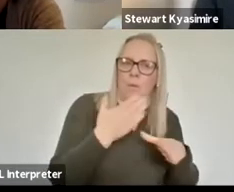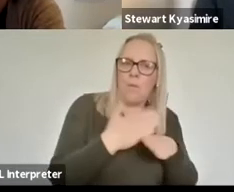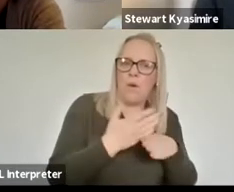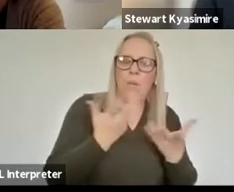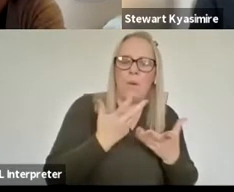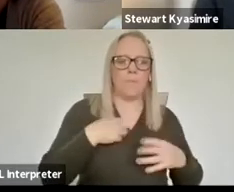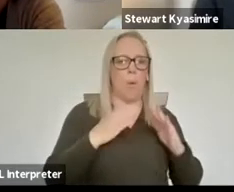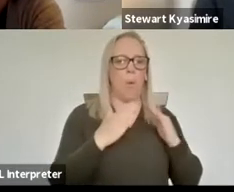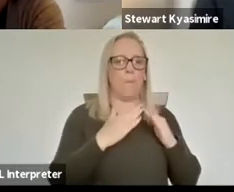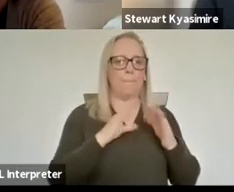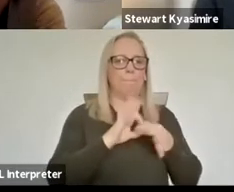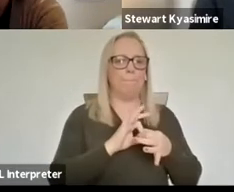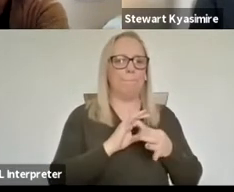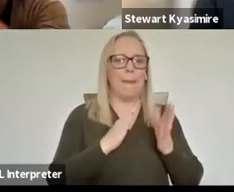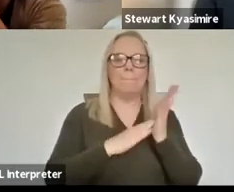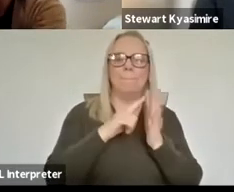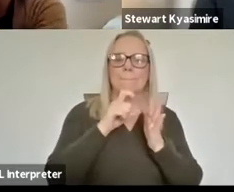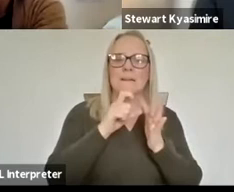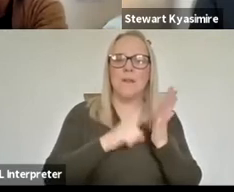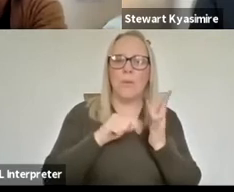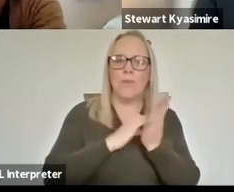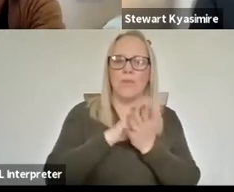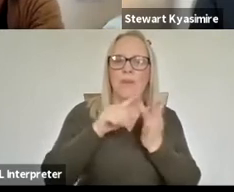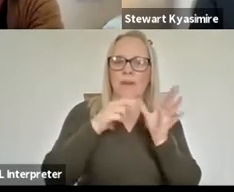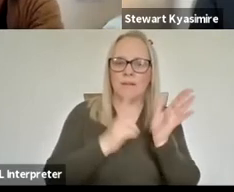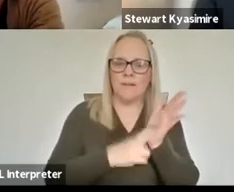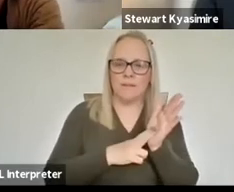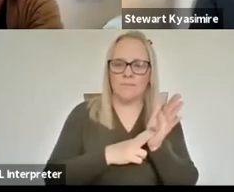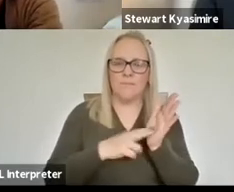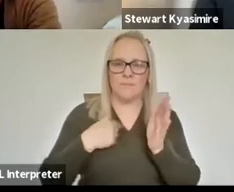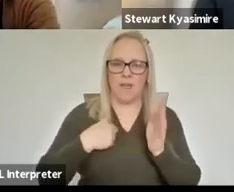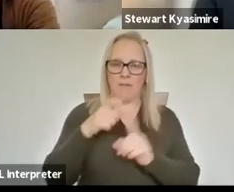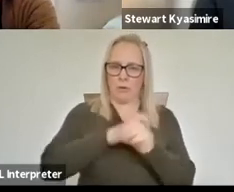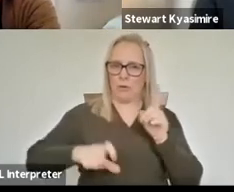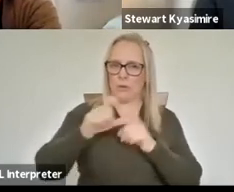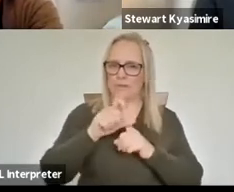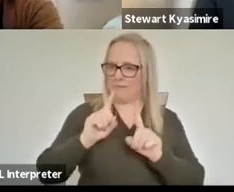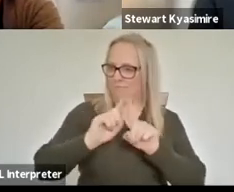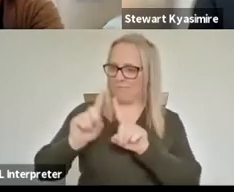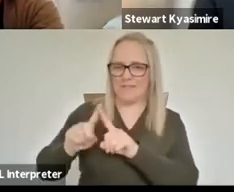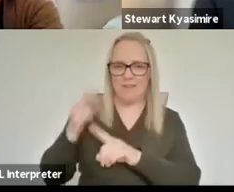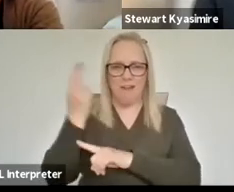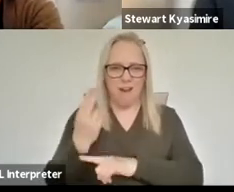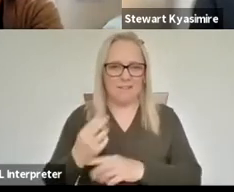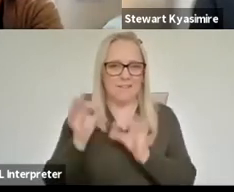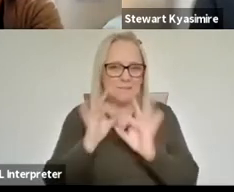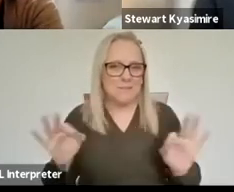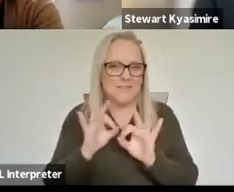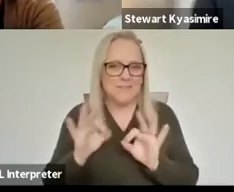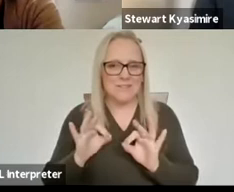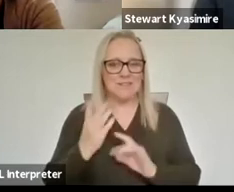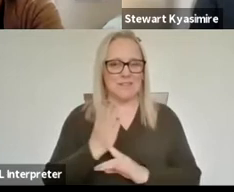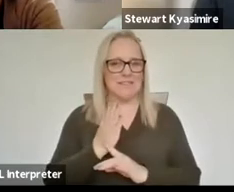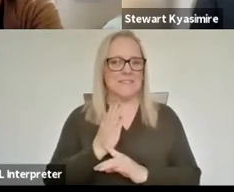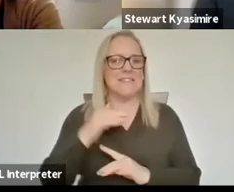home in Midlothian and I live amongst a community of musicians and artists that live in the village uh here um south of Edinburgh